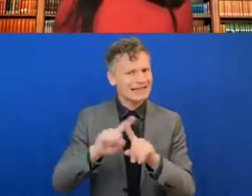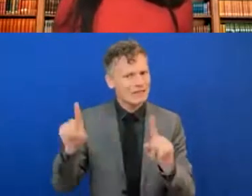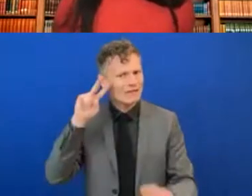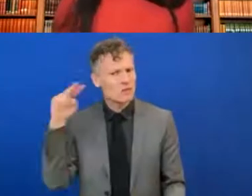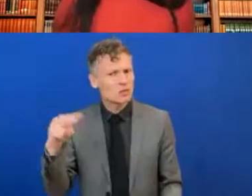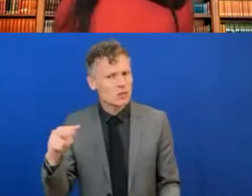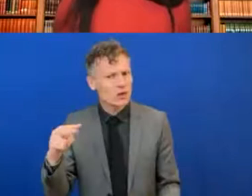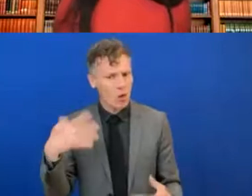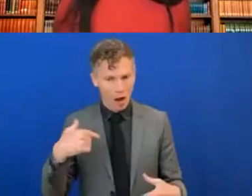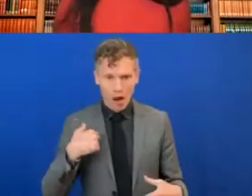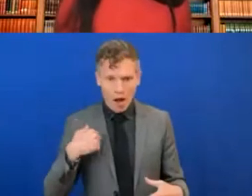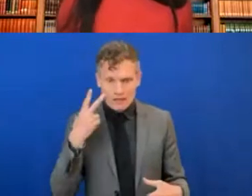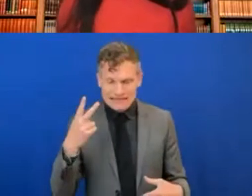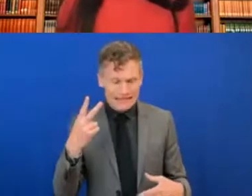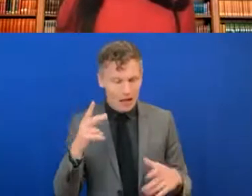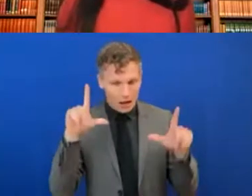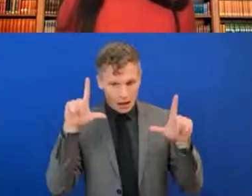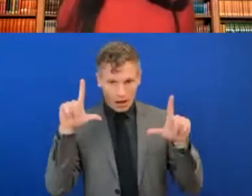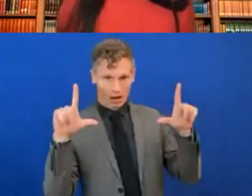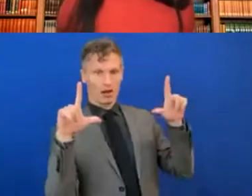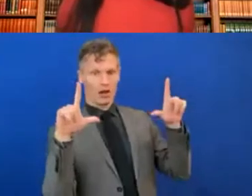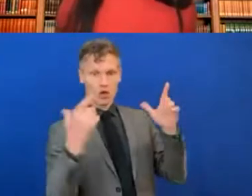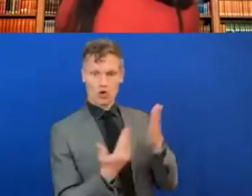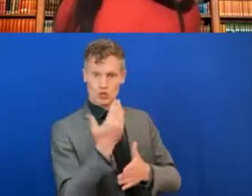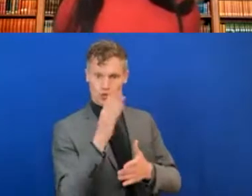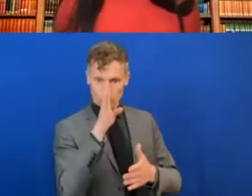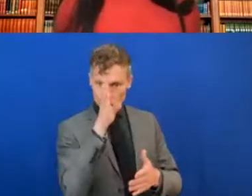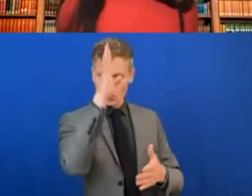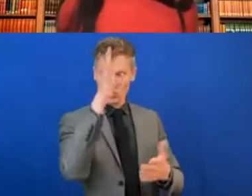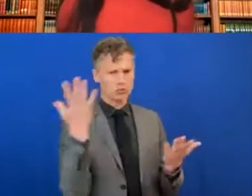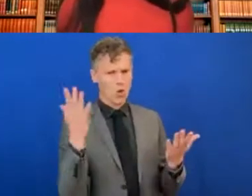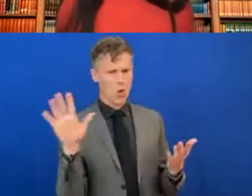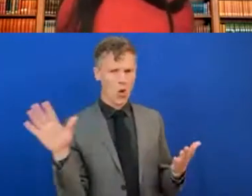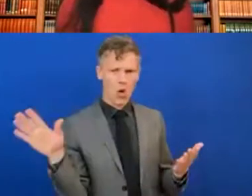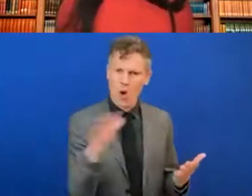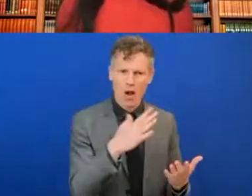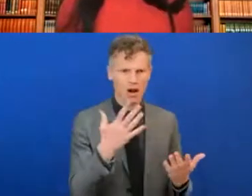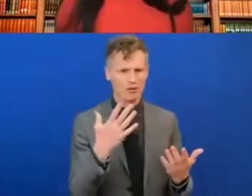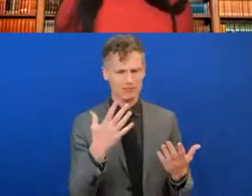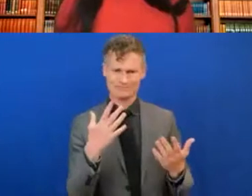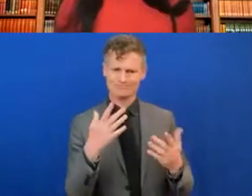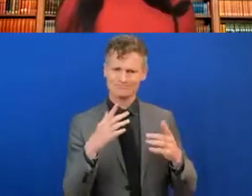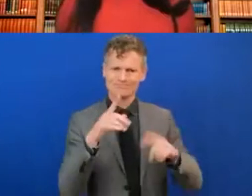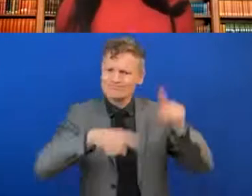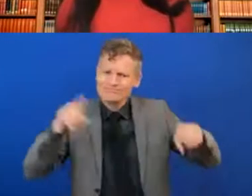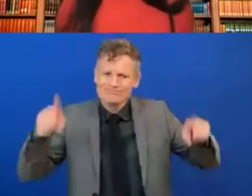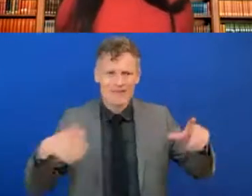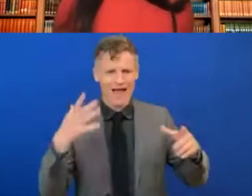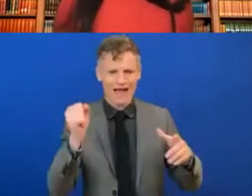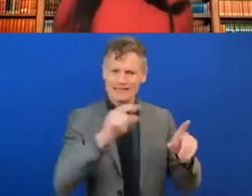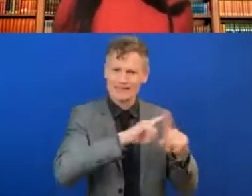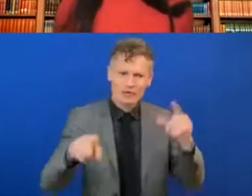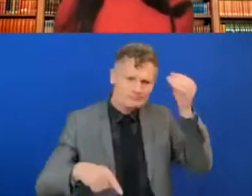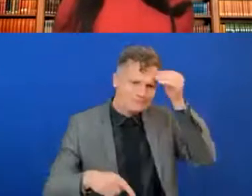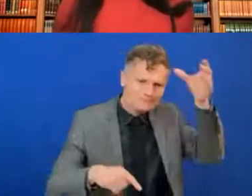that we need to look at everyone that talent is evenly distributed among populations, even if opportunity is not. And